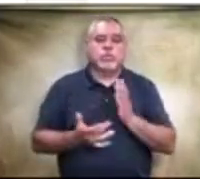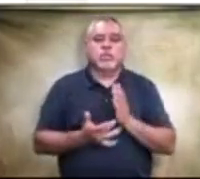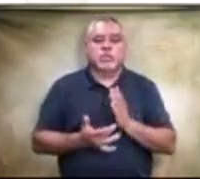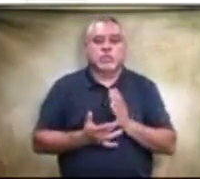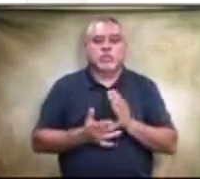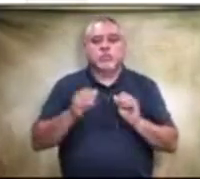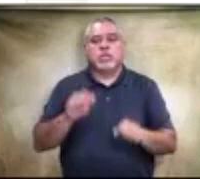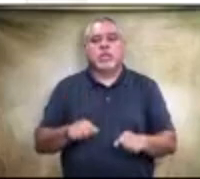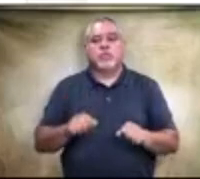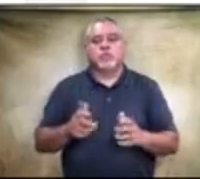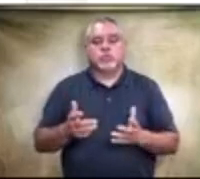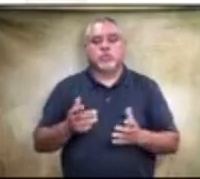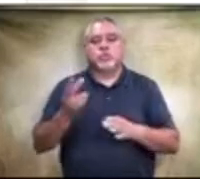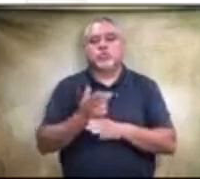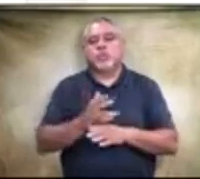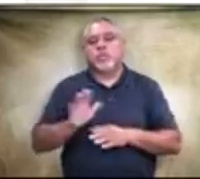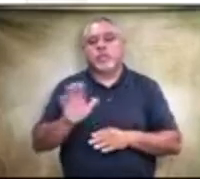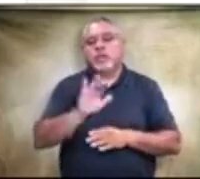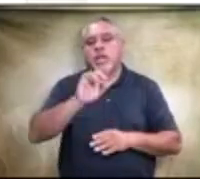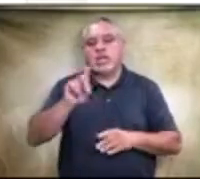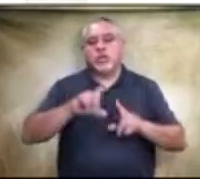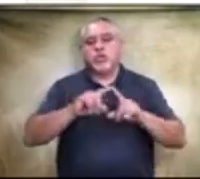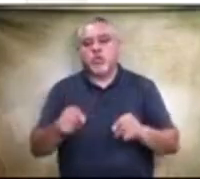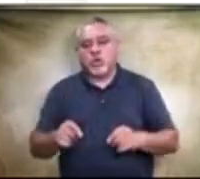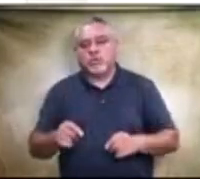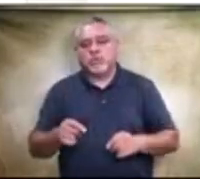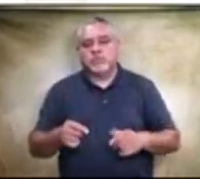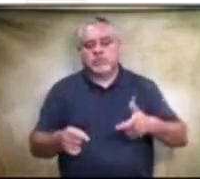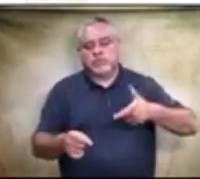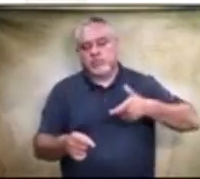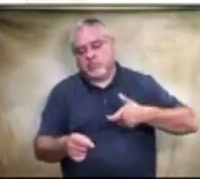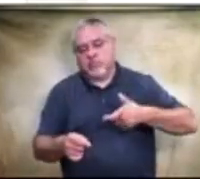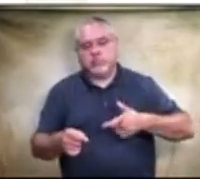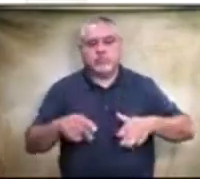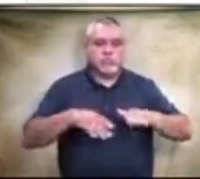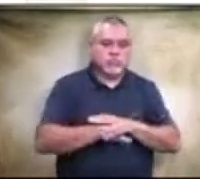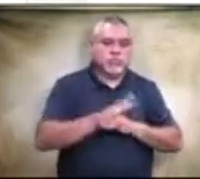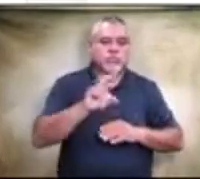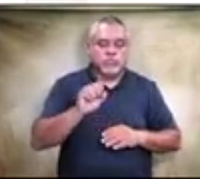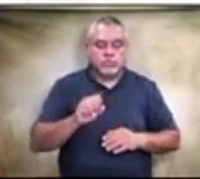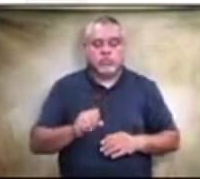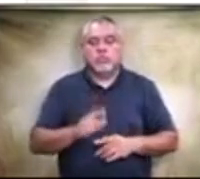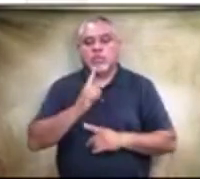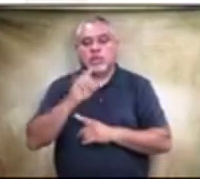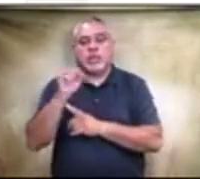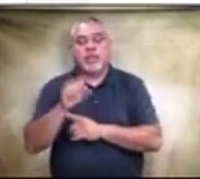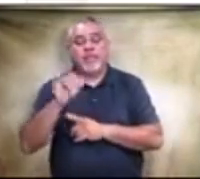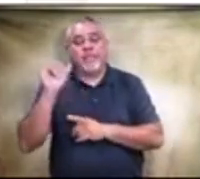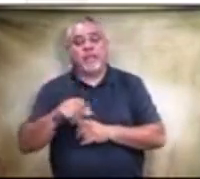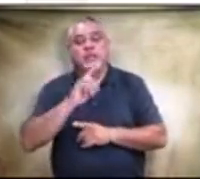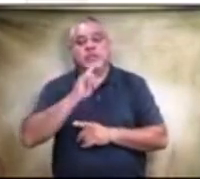to use their id cards to to ensure safety yes ma'am that is the smart